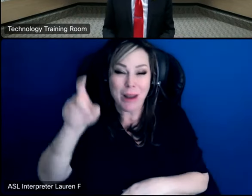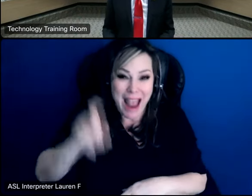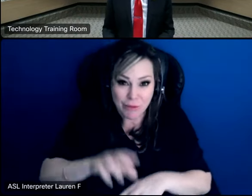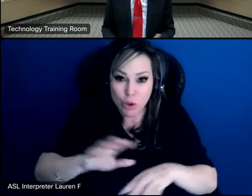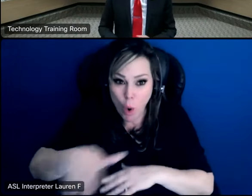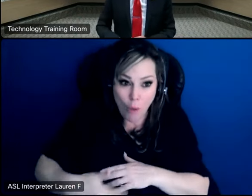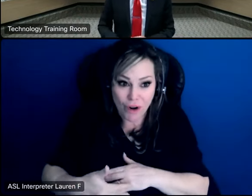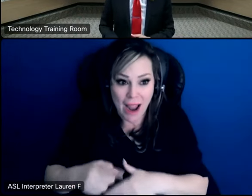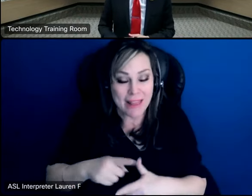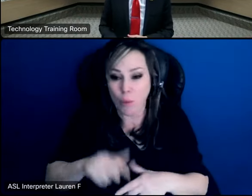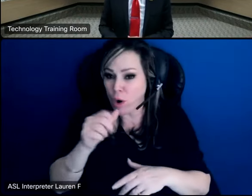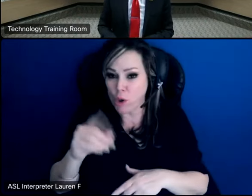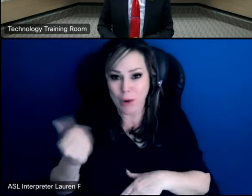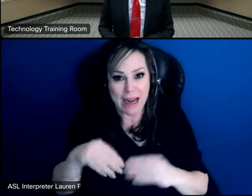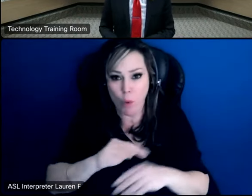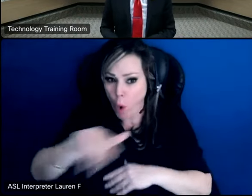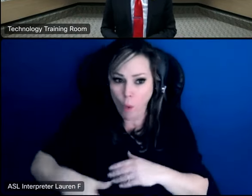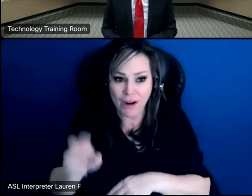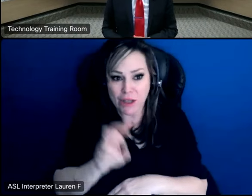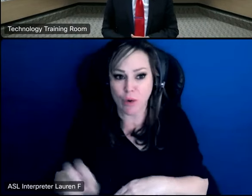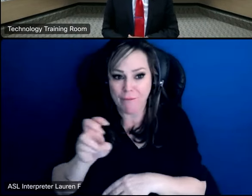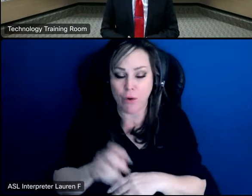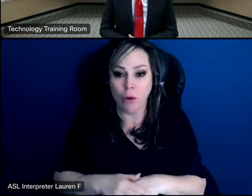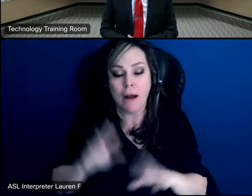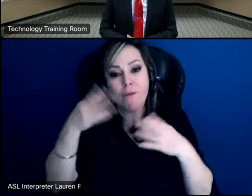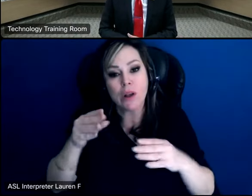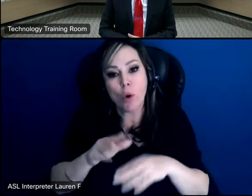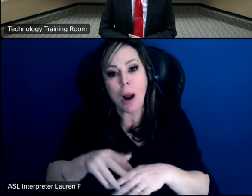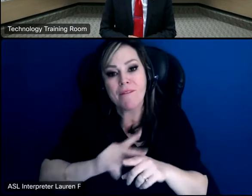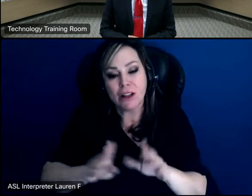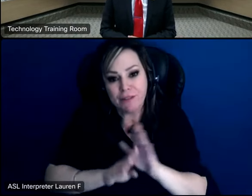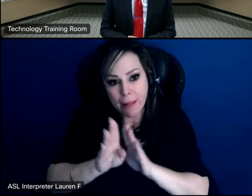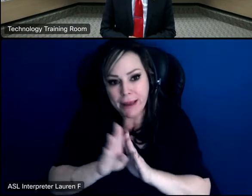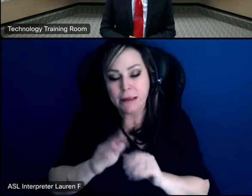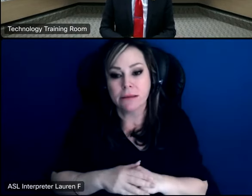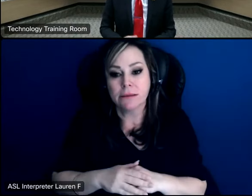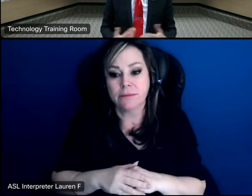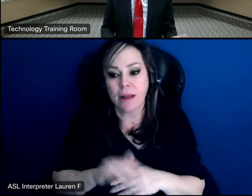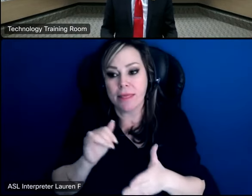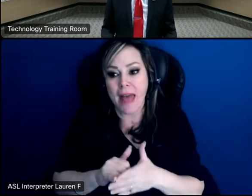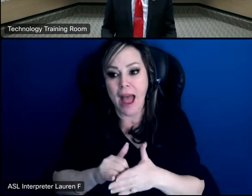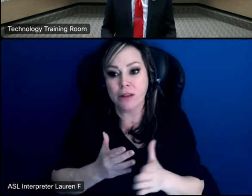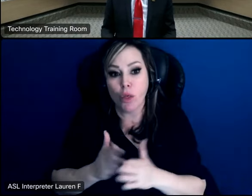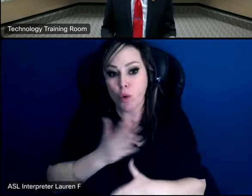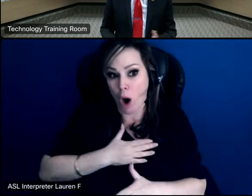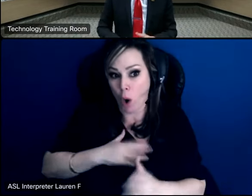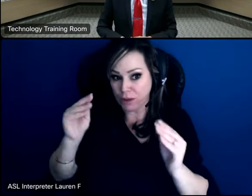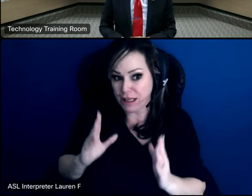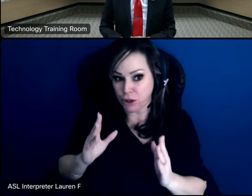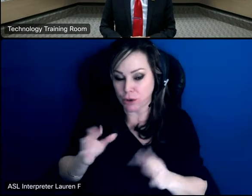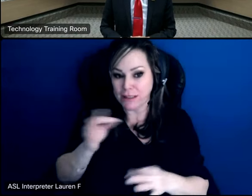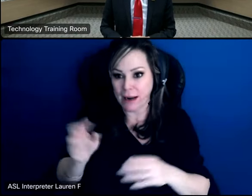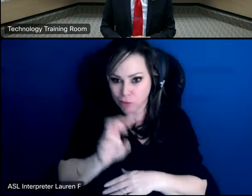travel anymore in the district trying to focus on professional development that is done by our own teachers for example